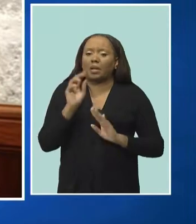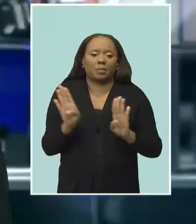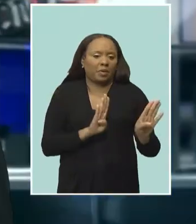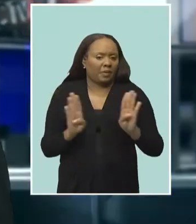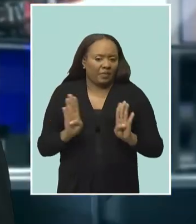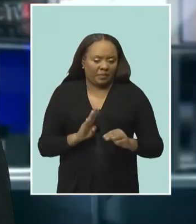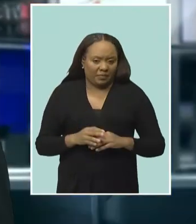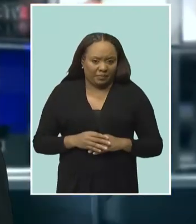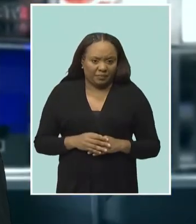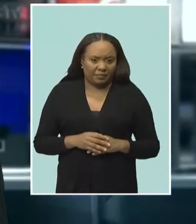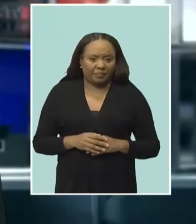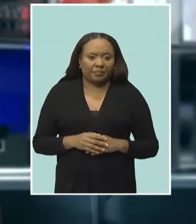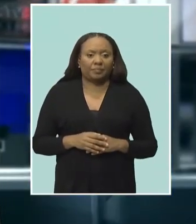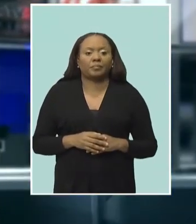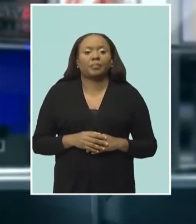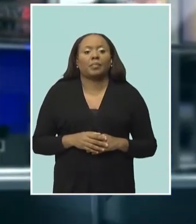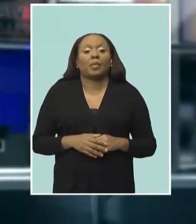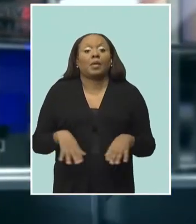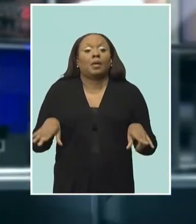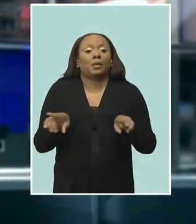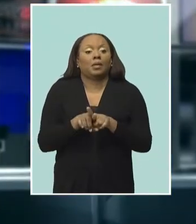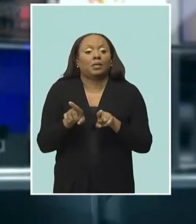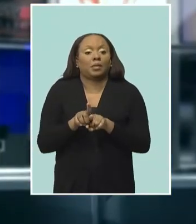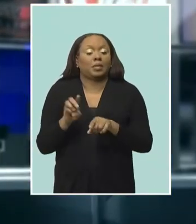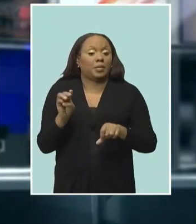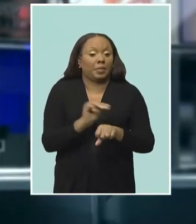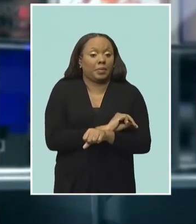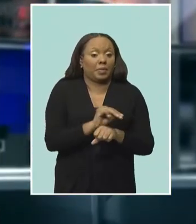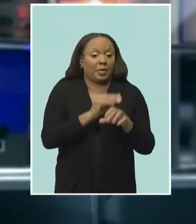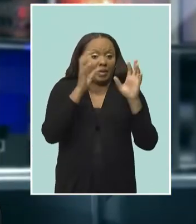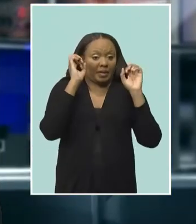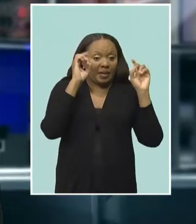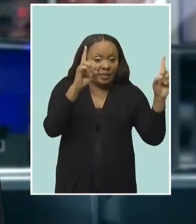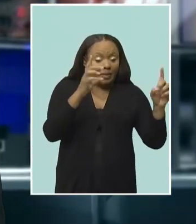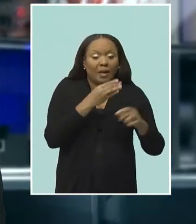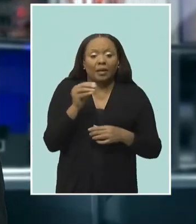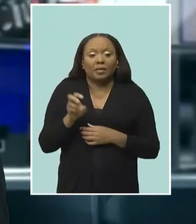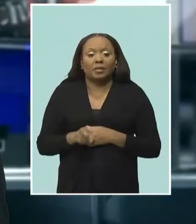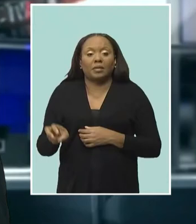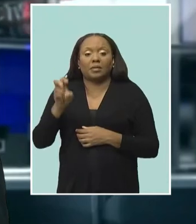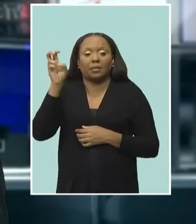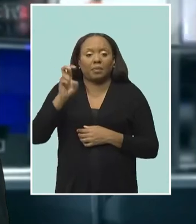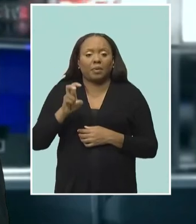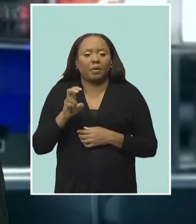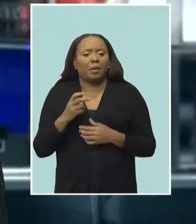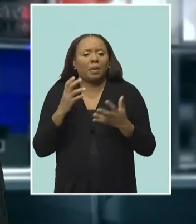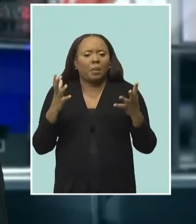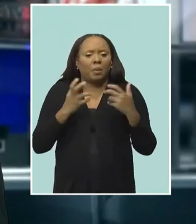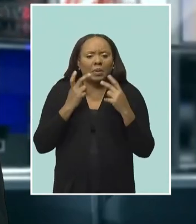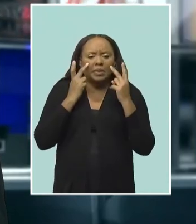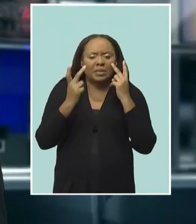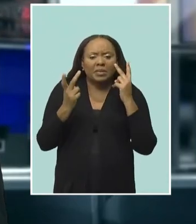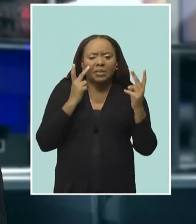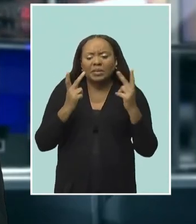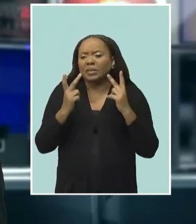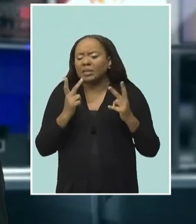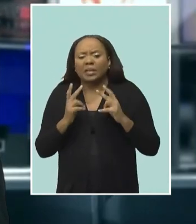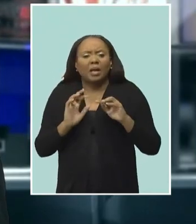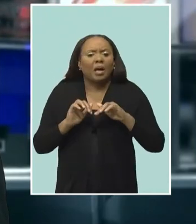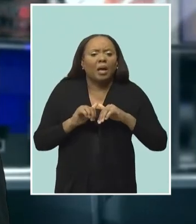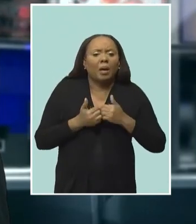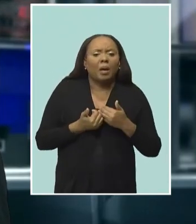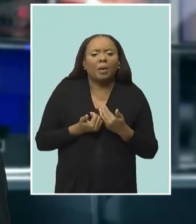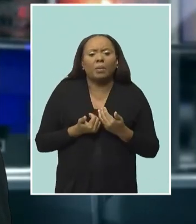stem. Ms. Bradshaw also disclosed that the Ministries of Education and Transport are exploring numerous ideas to ease